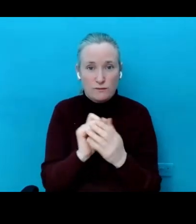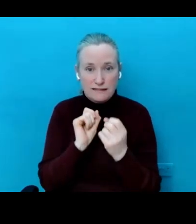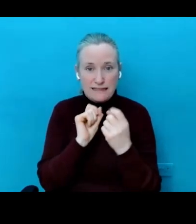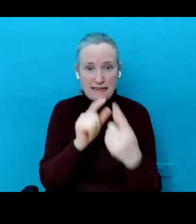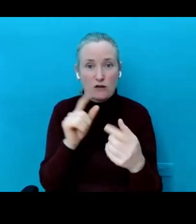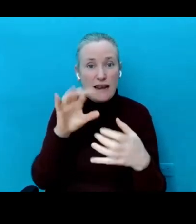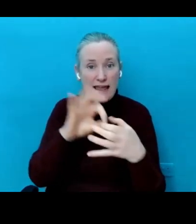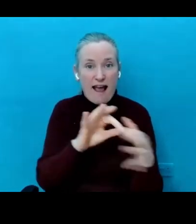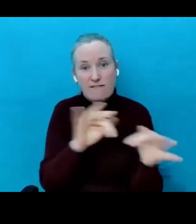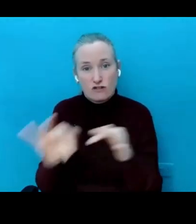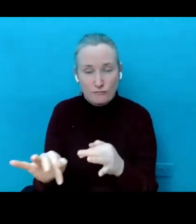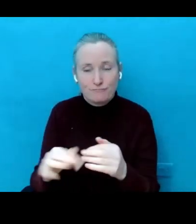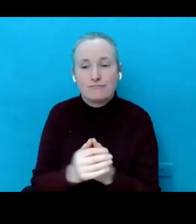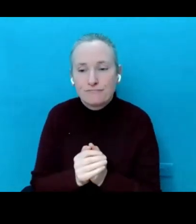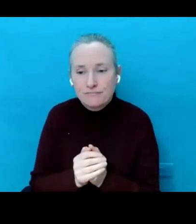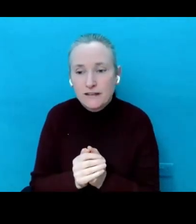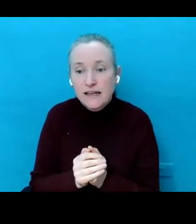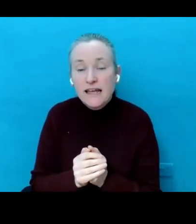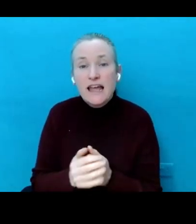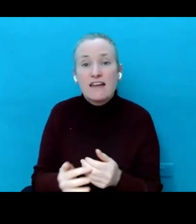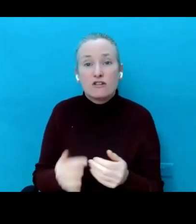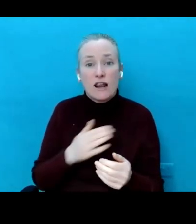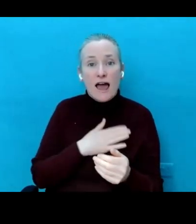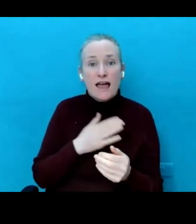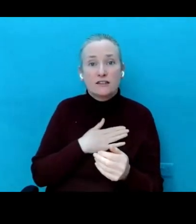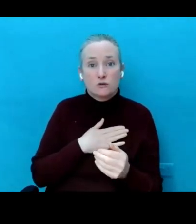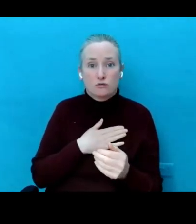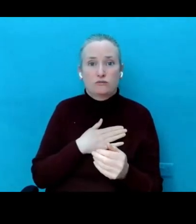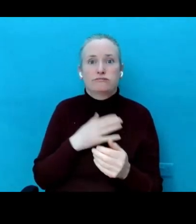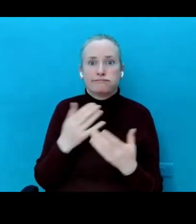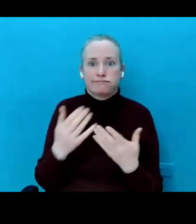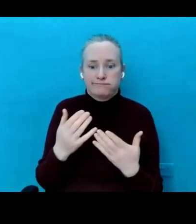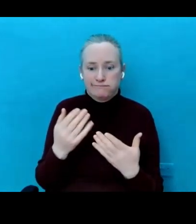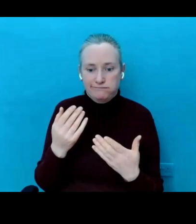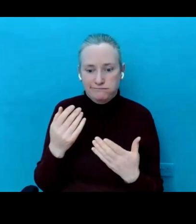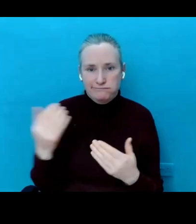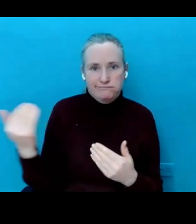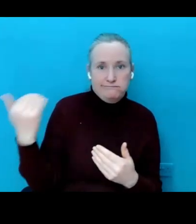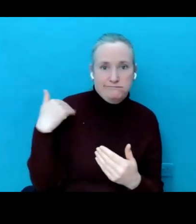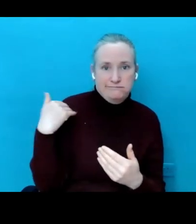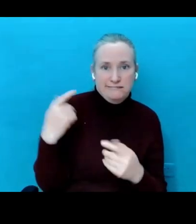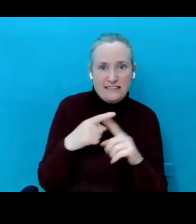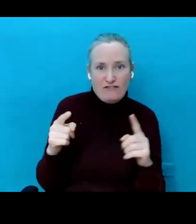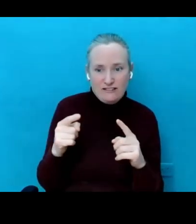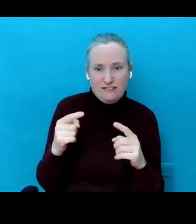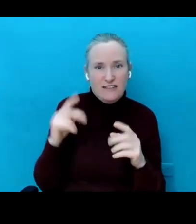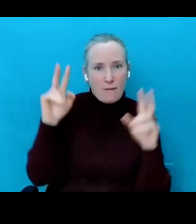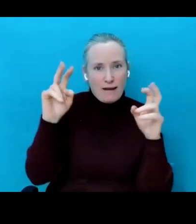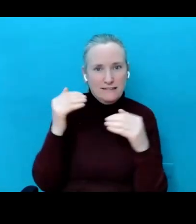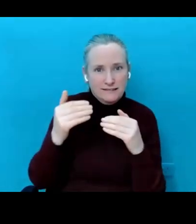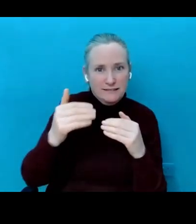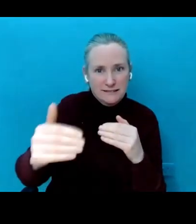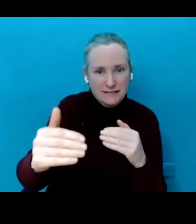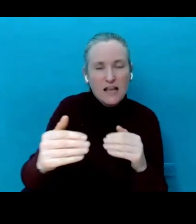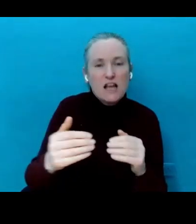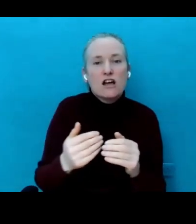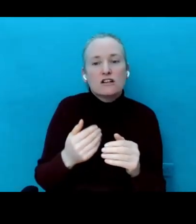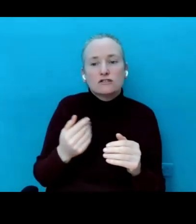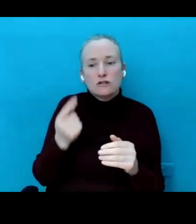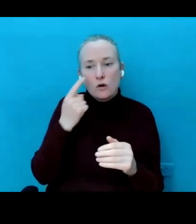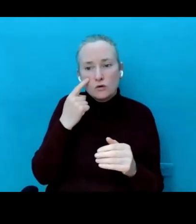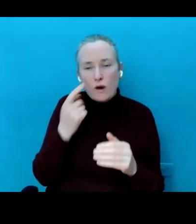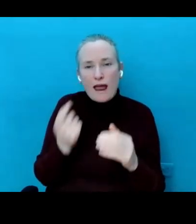And if you want to sign up for future invites to different topics that we cover, then you just have to go to the events page.